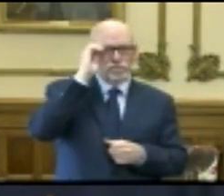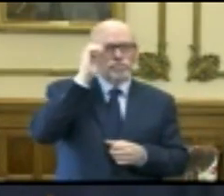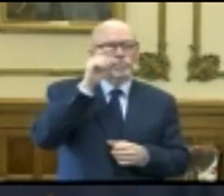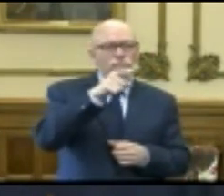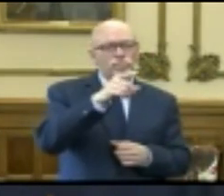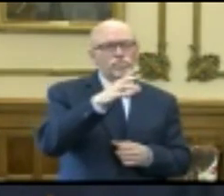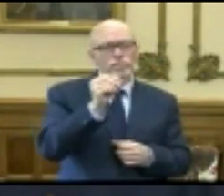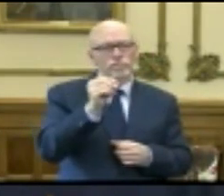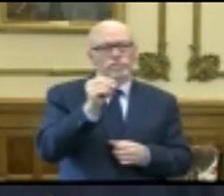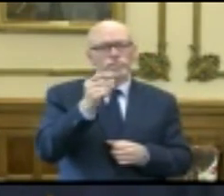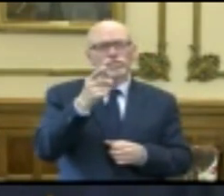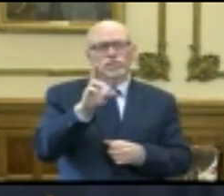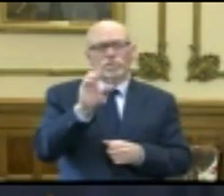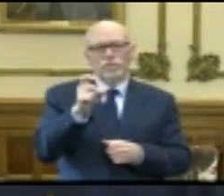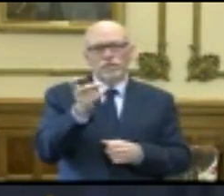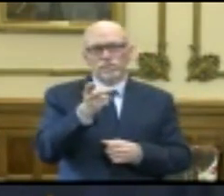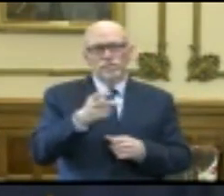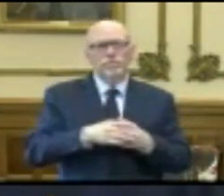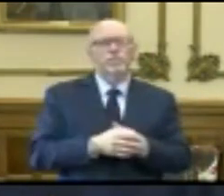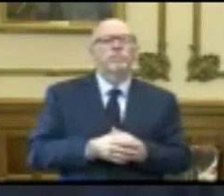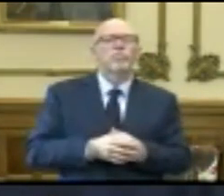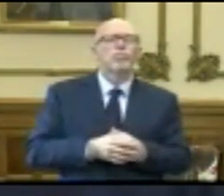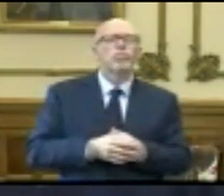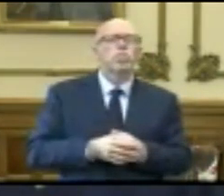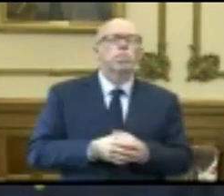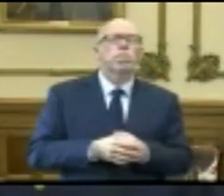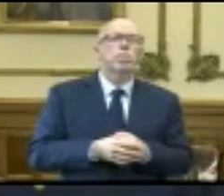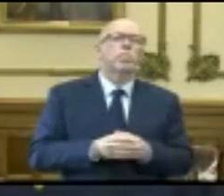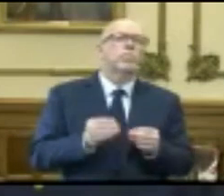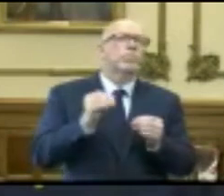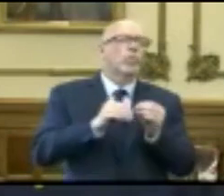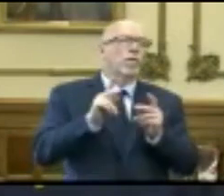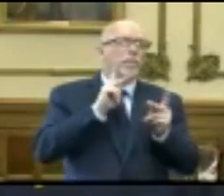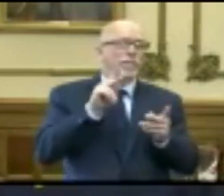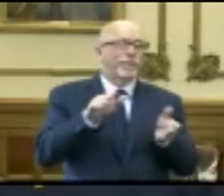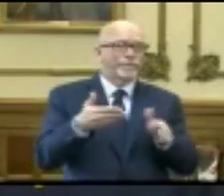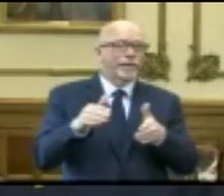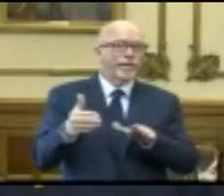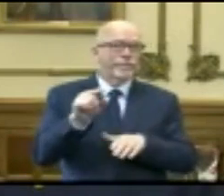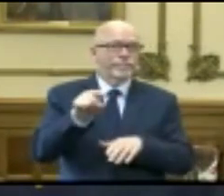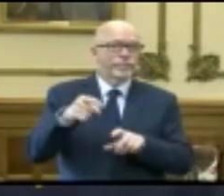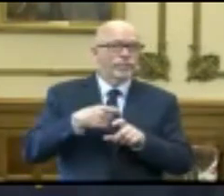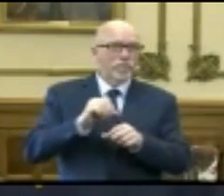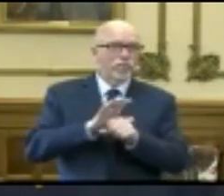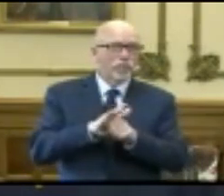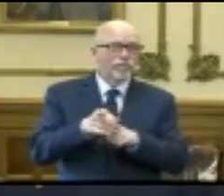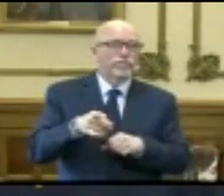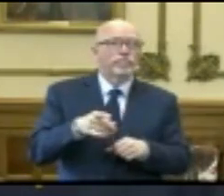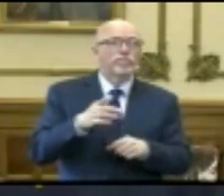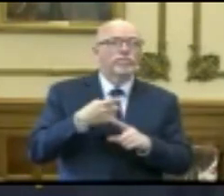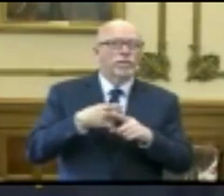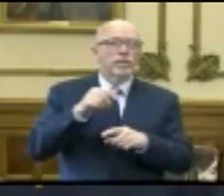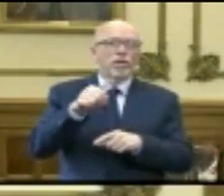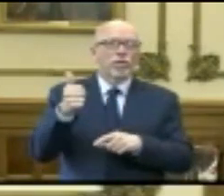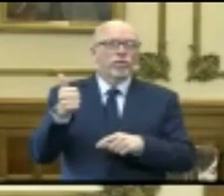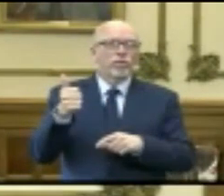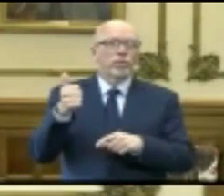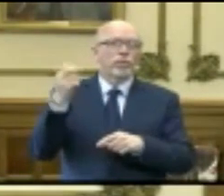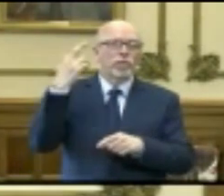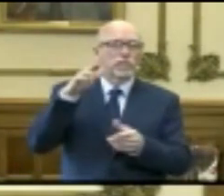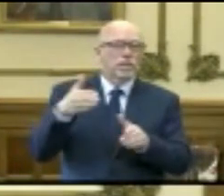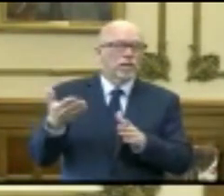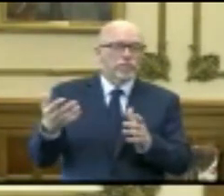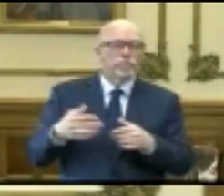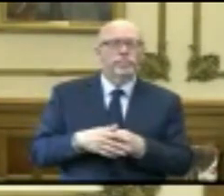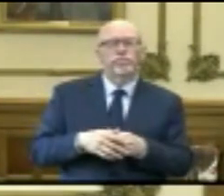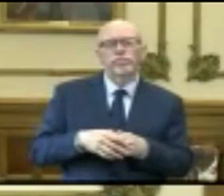and Dr. Boxerby, as more people continue to die from COVID-19 and other causes of death,